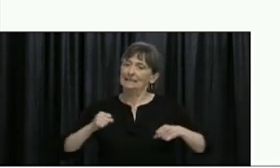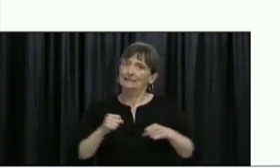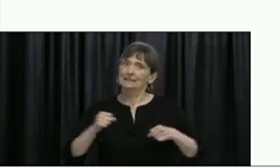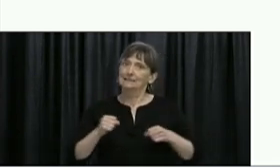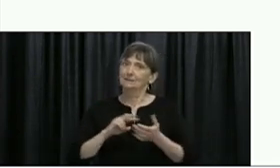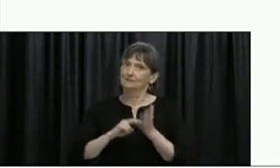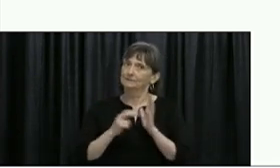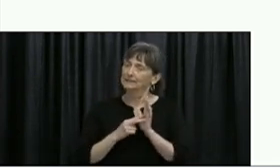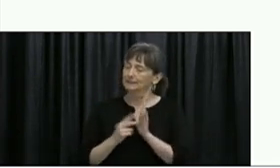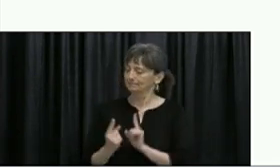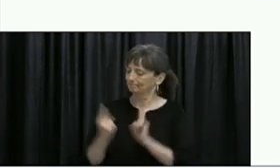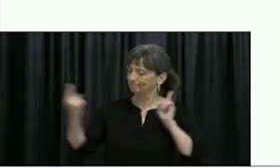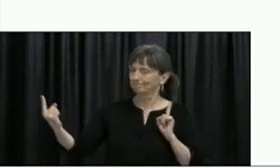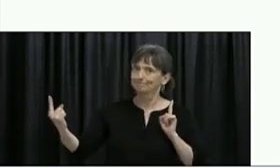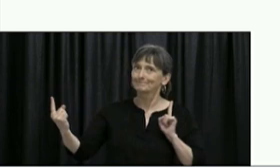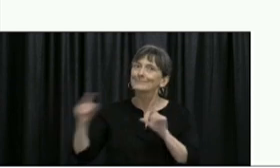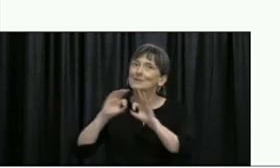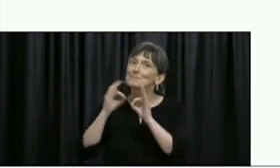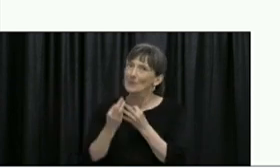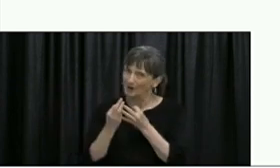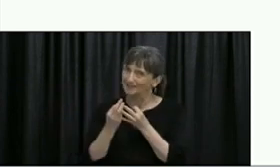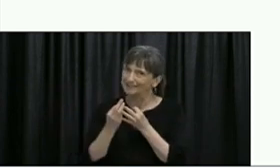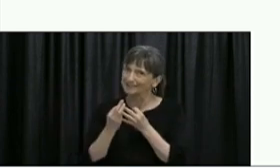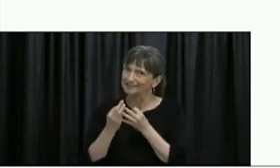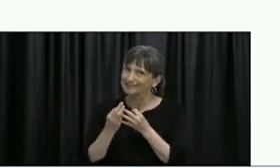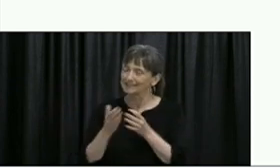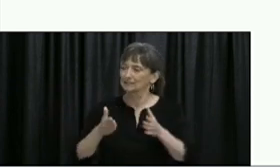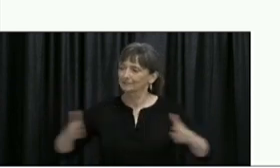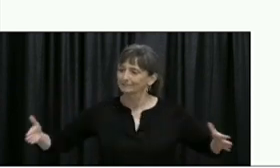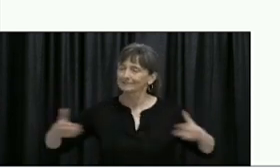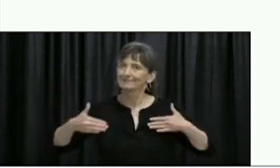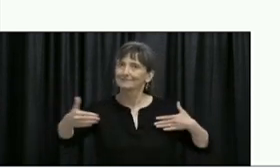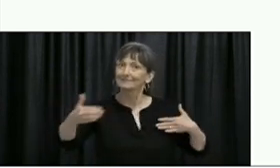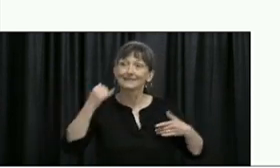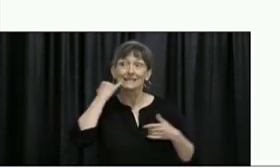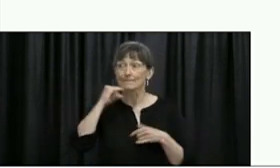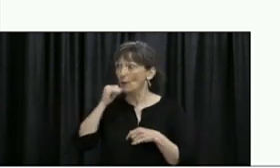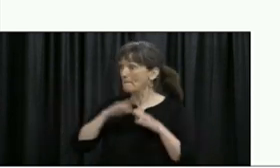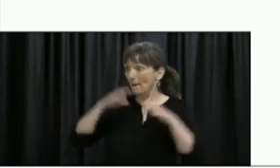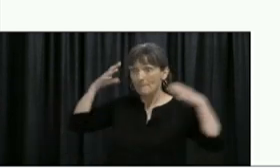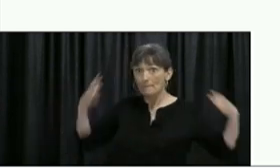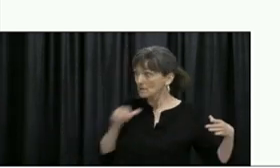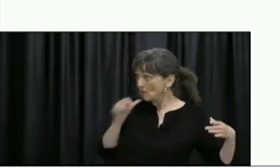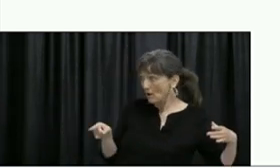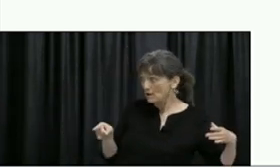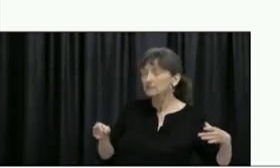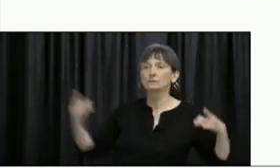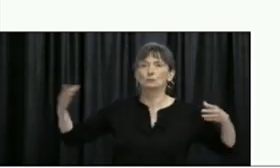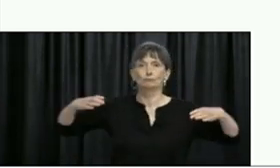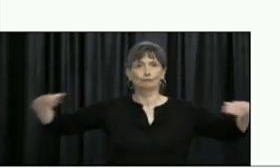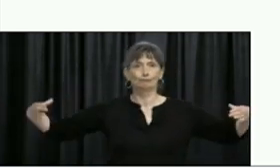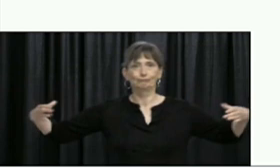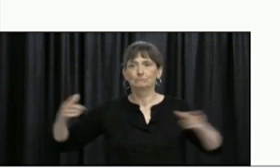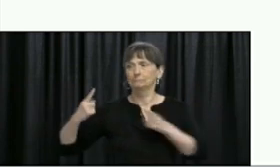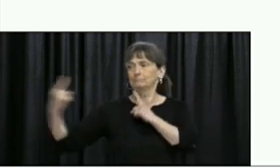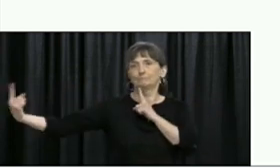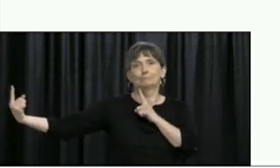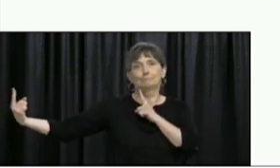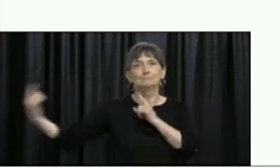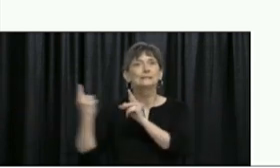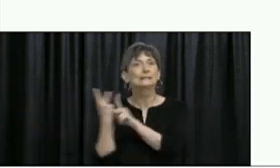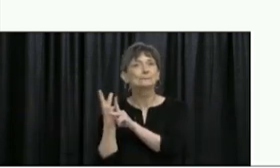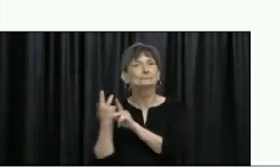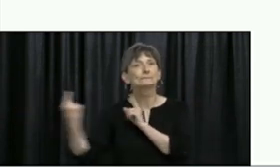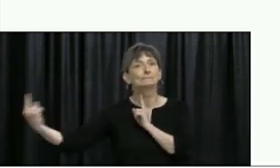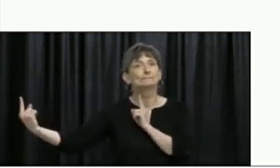to reducing your risk of contracting COVID-19. So, be sure your space can accommodate this. If you're in a space with people,